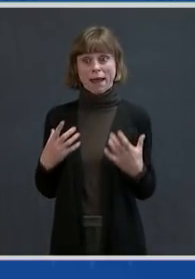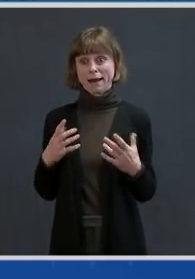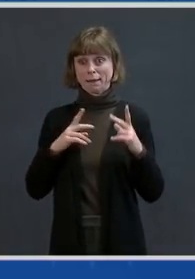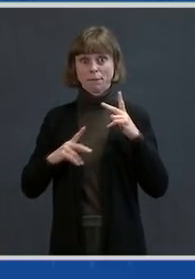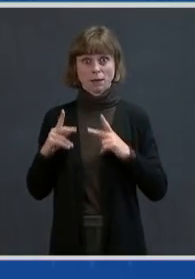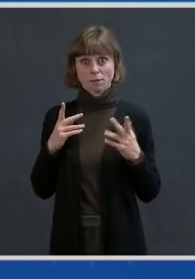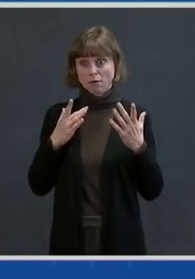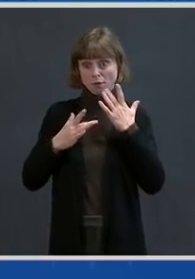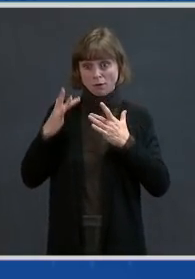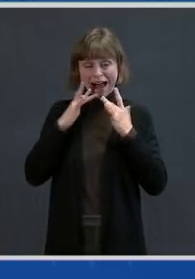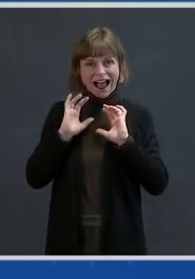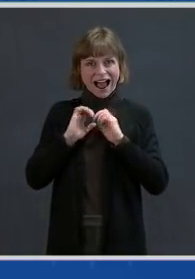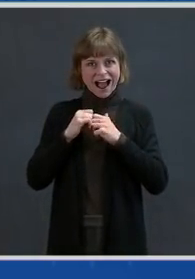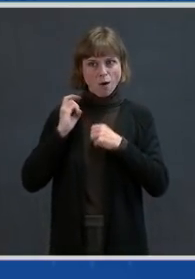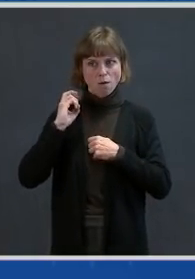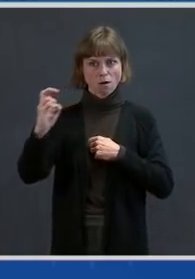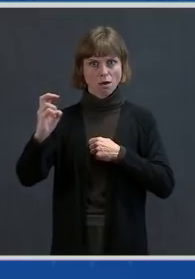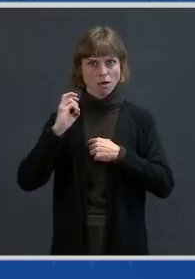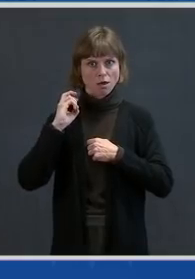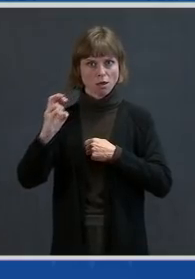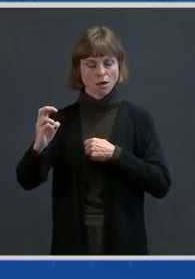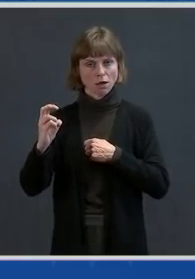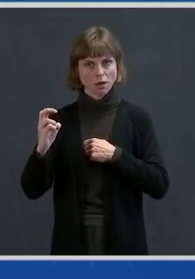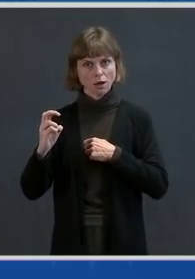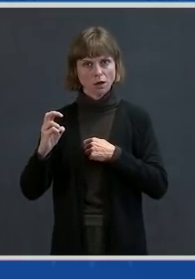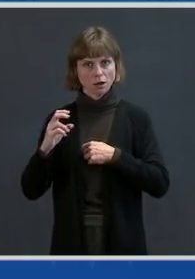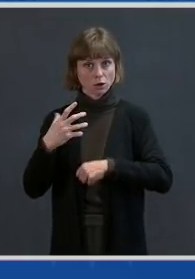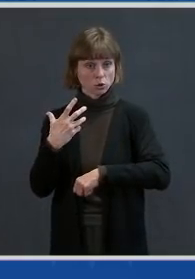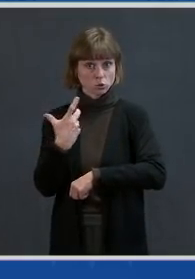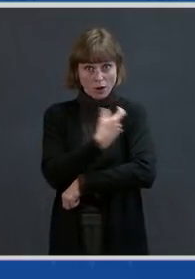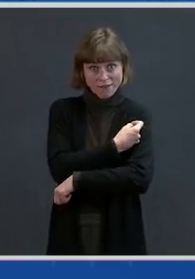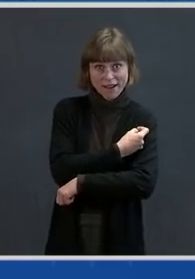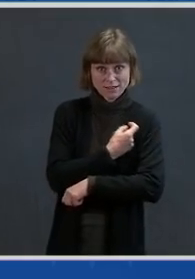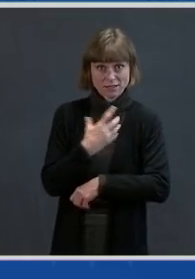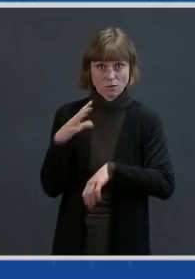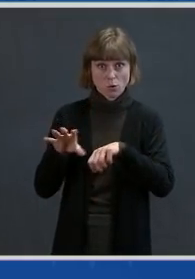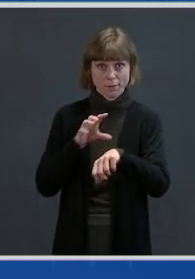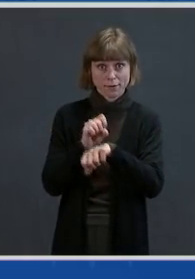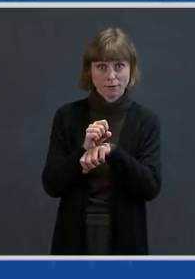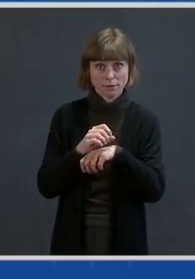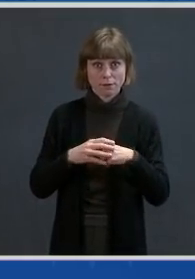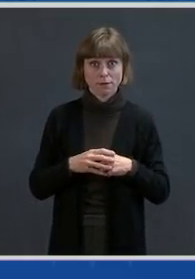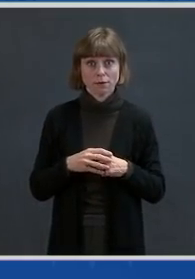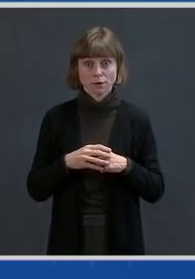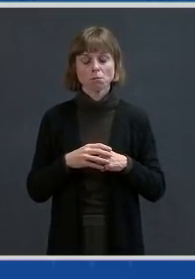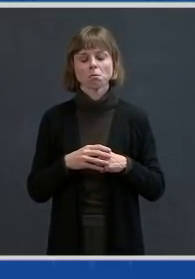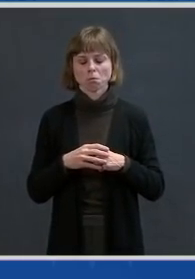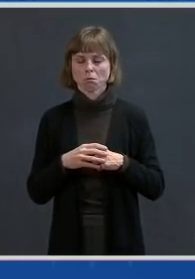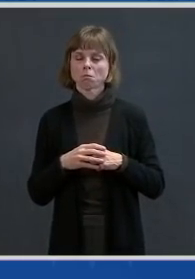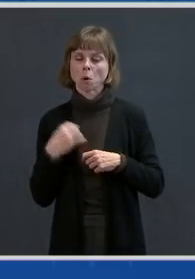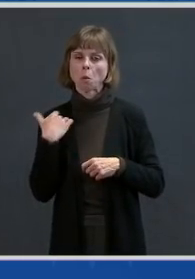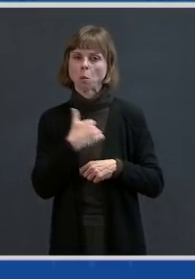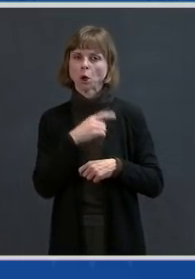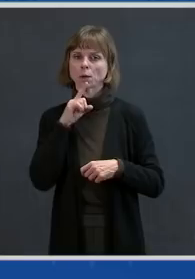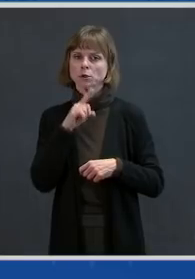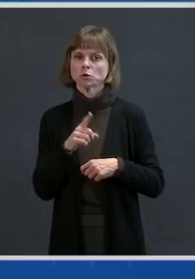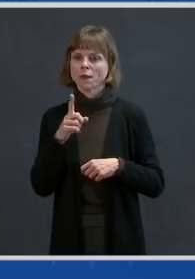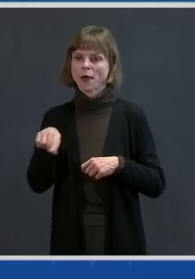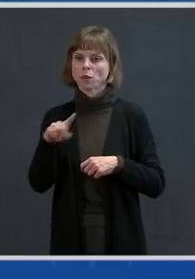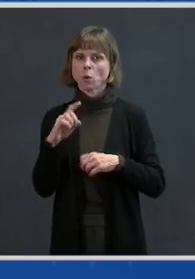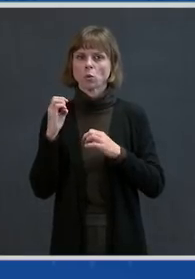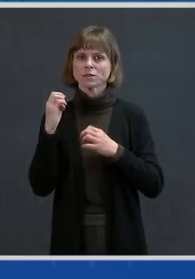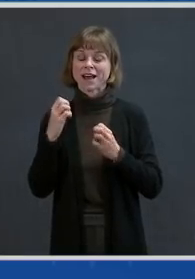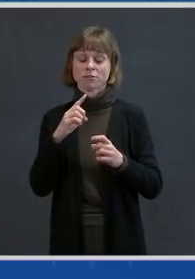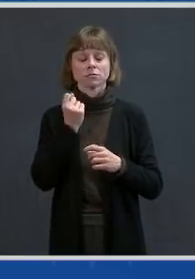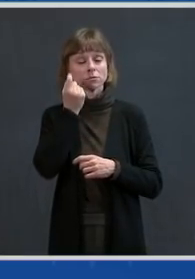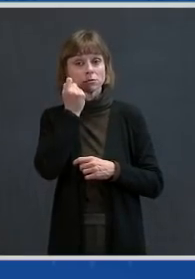get to and from these appointments, we are going to be making sure that those efforts — and, by the way, there are additional